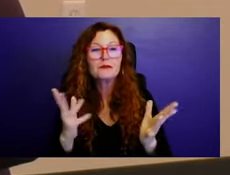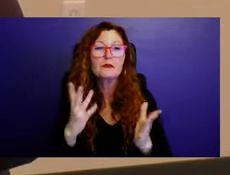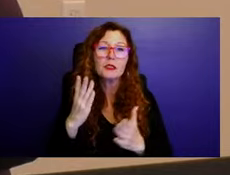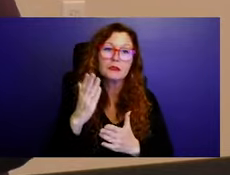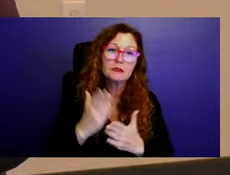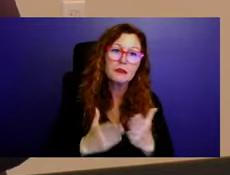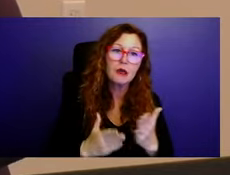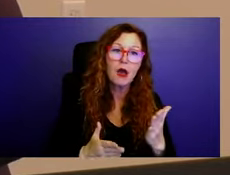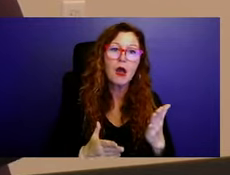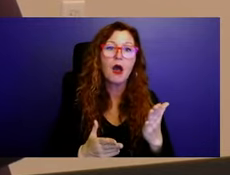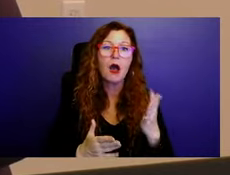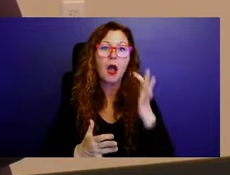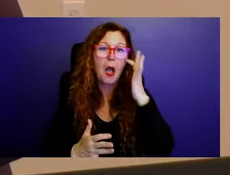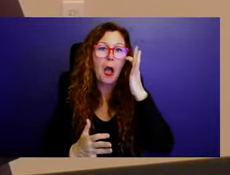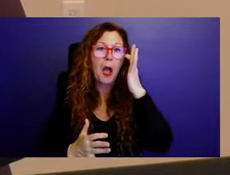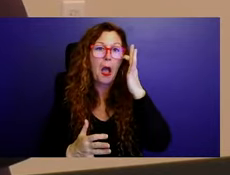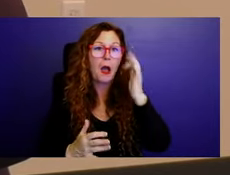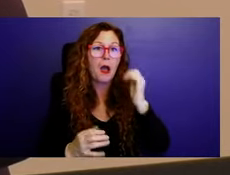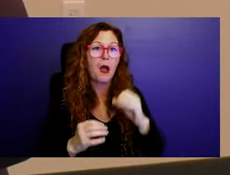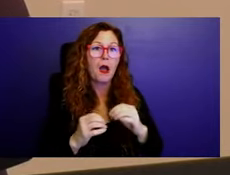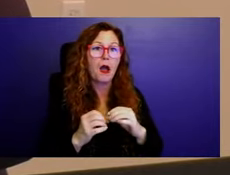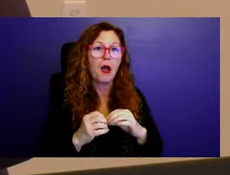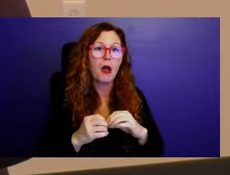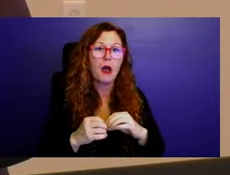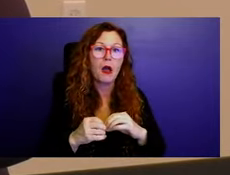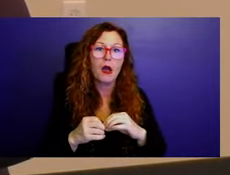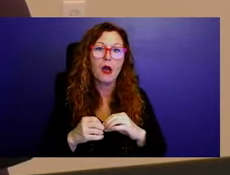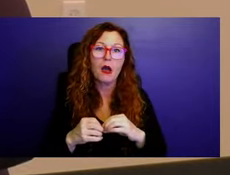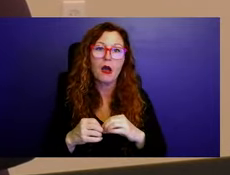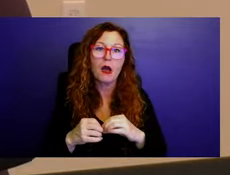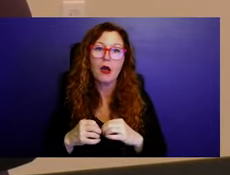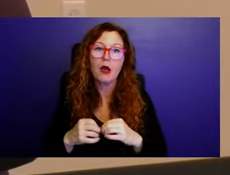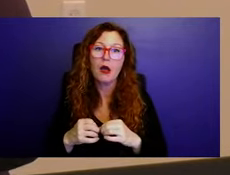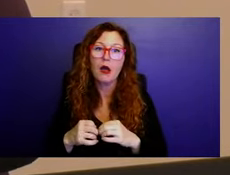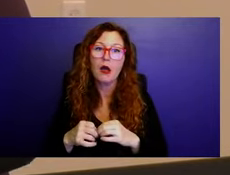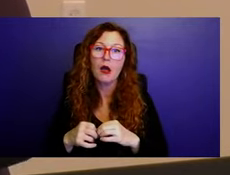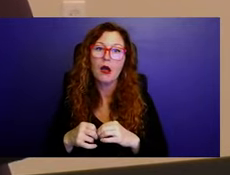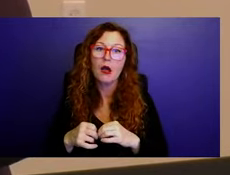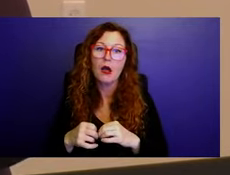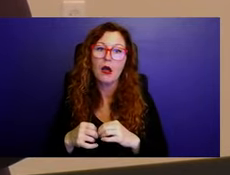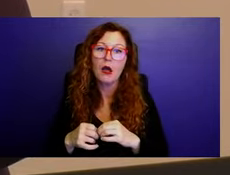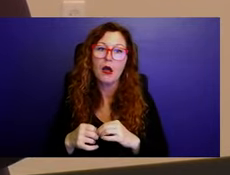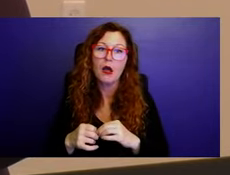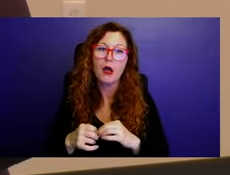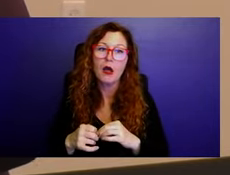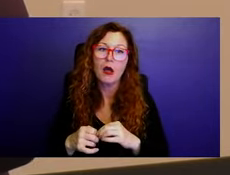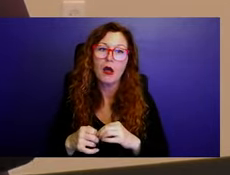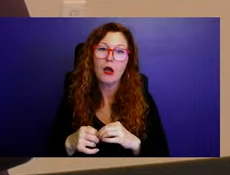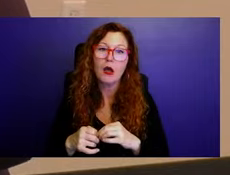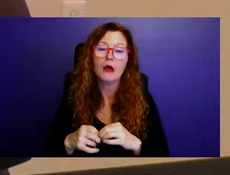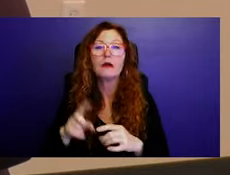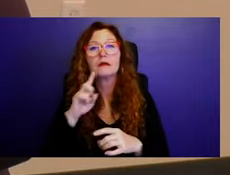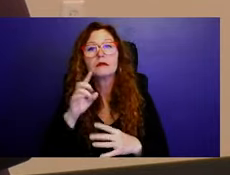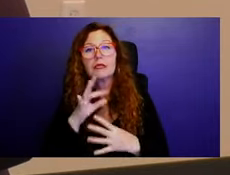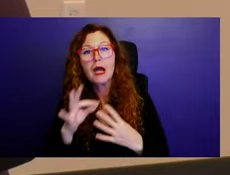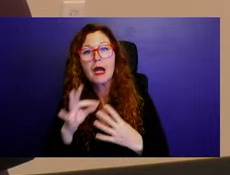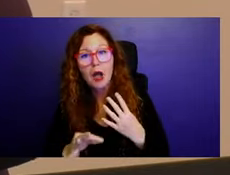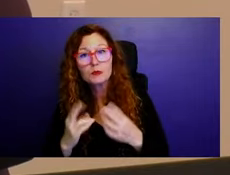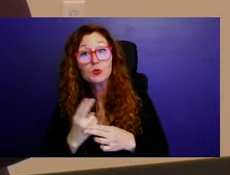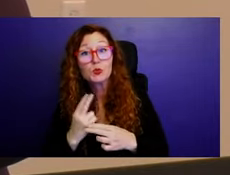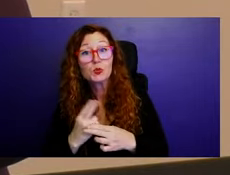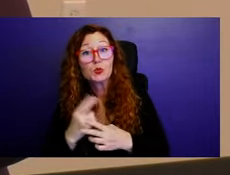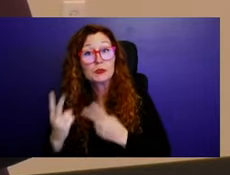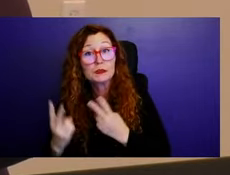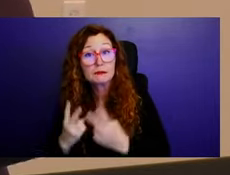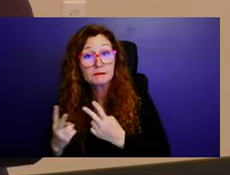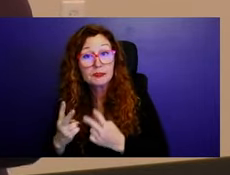but yes, it is possible. And we have seen some developments opt to put them in their guest spaces or in some